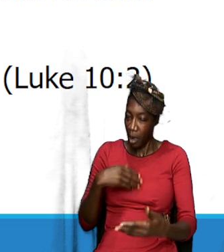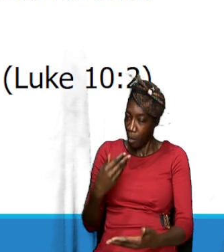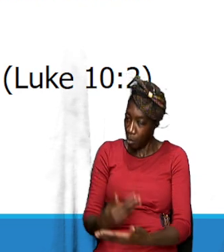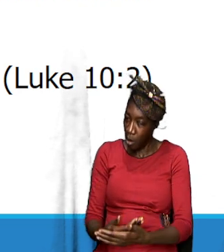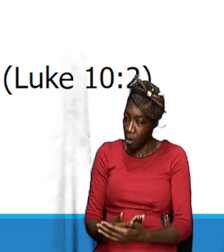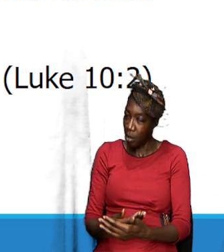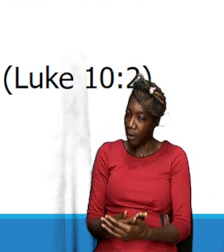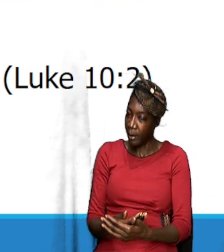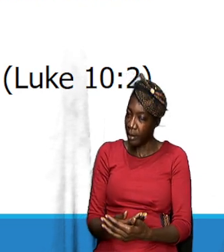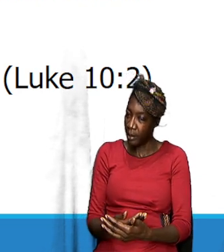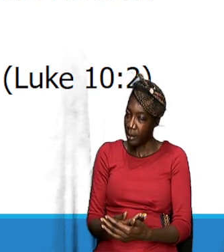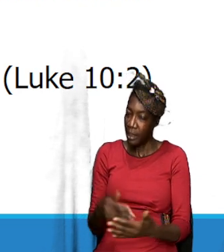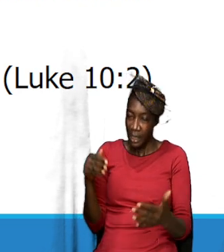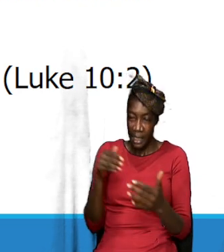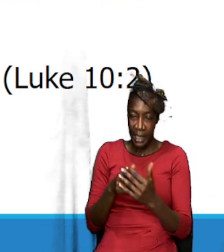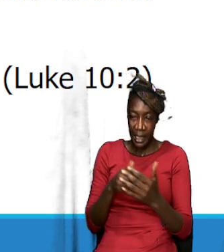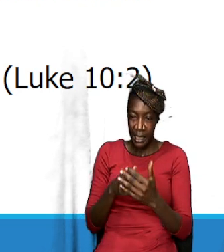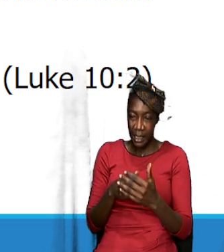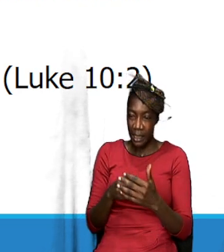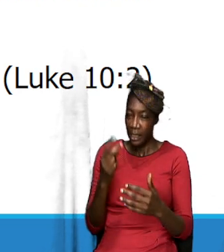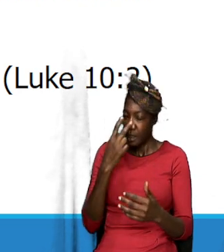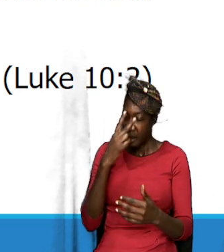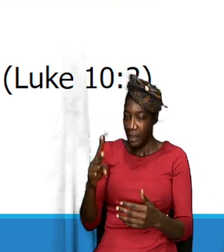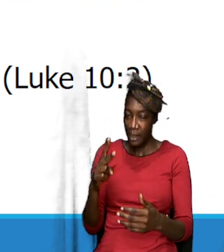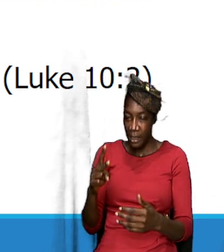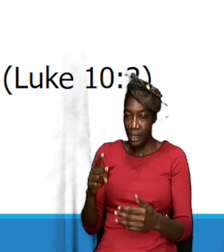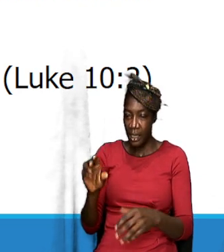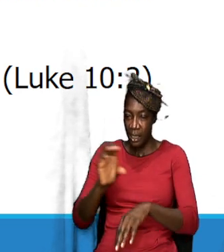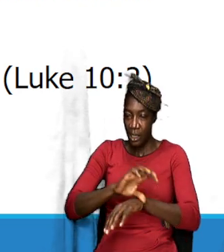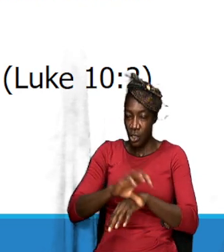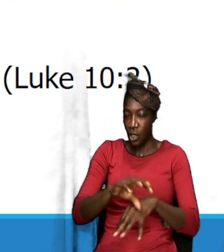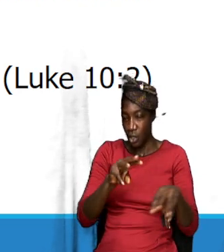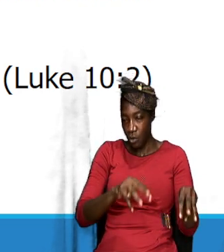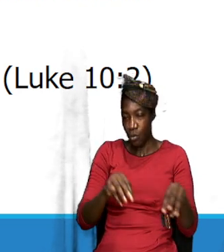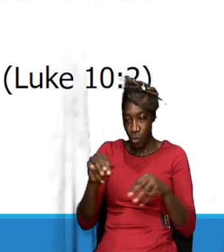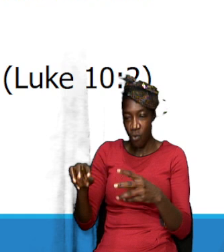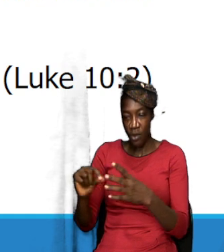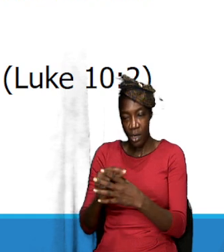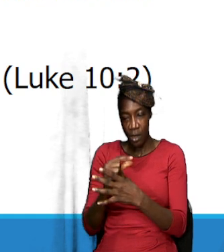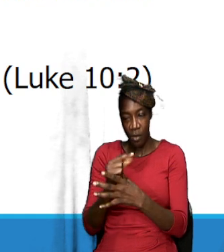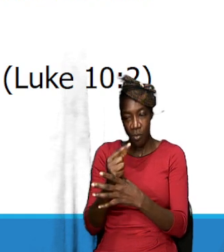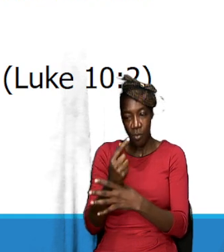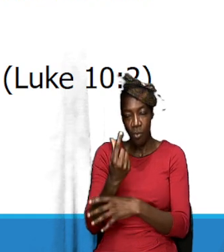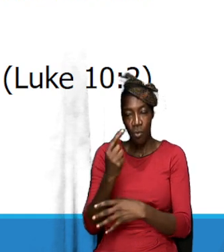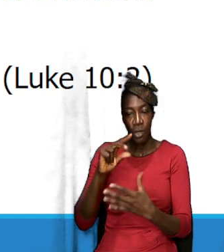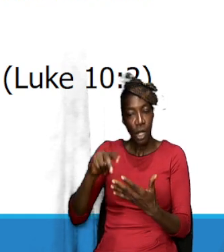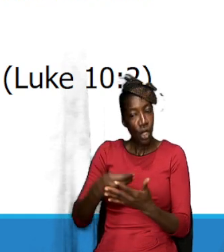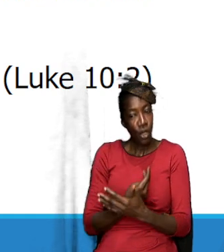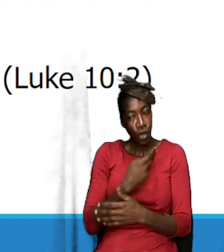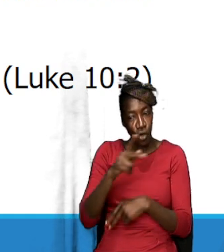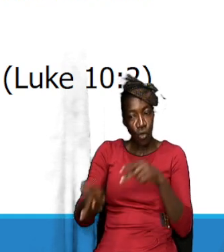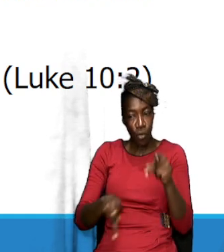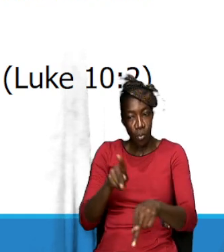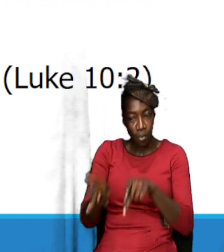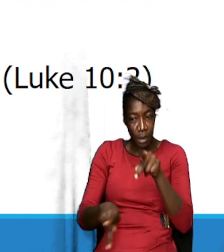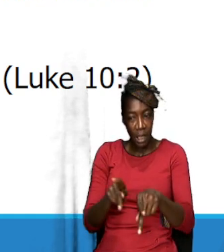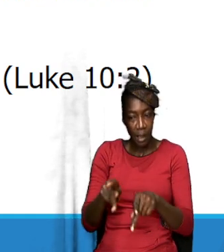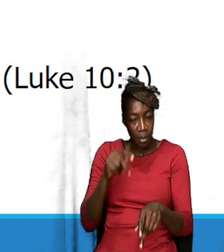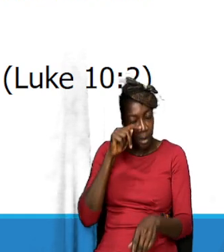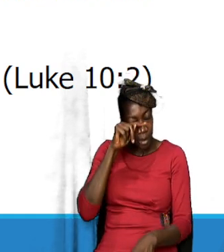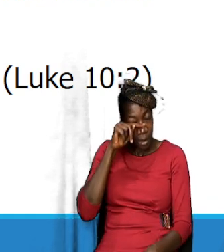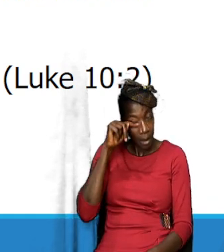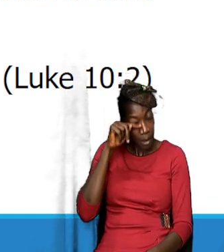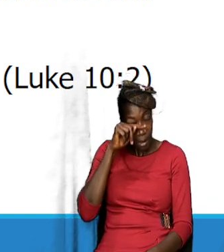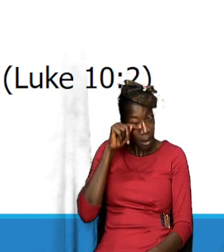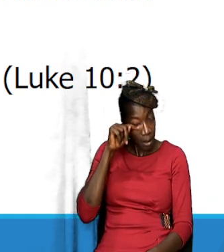seeing the church is moving on and we're seeing growth and we're seeing new people and all of that. But, you know,